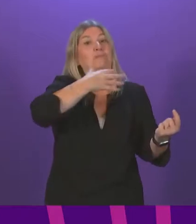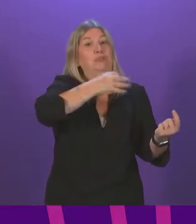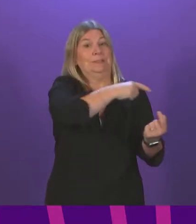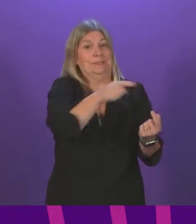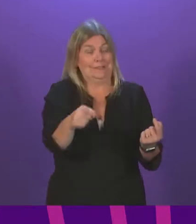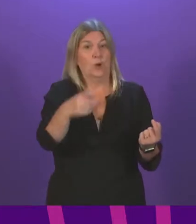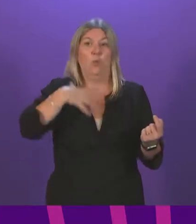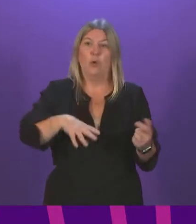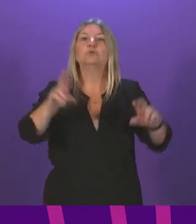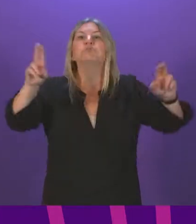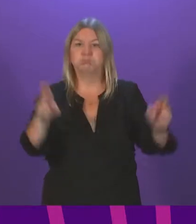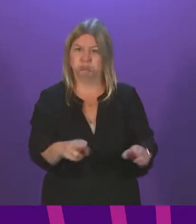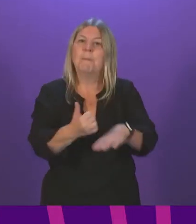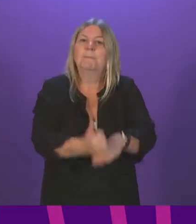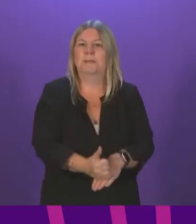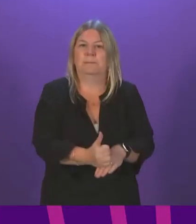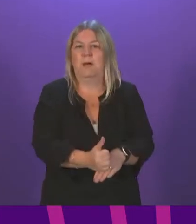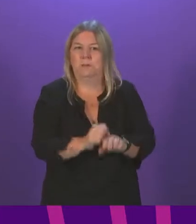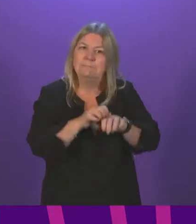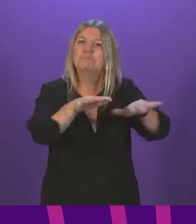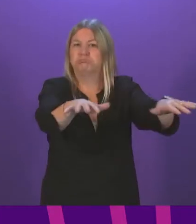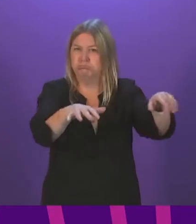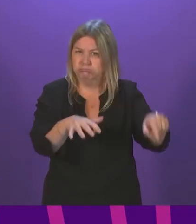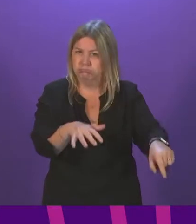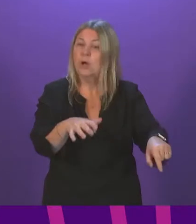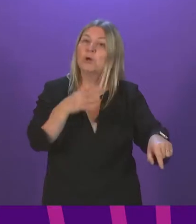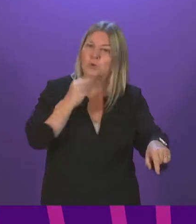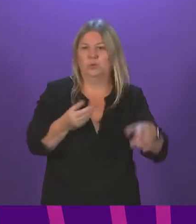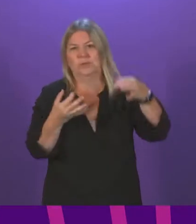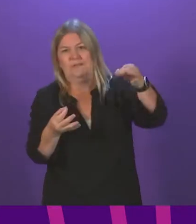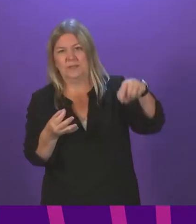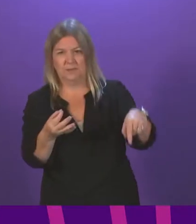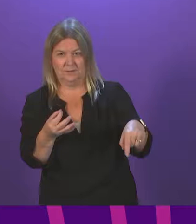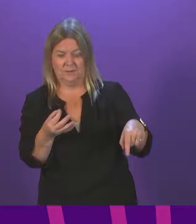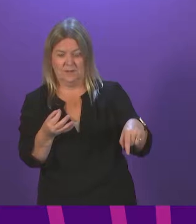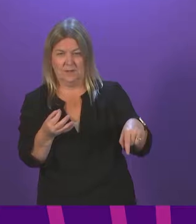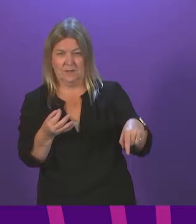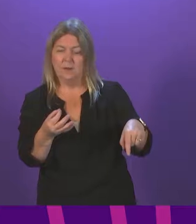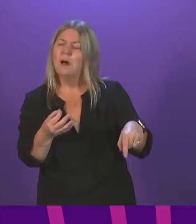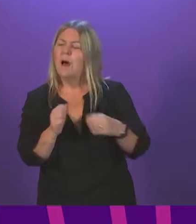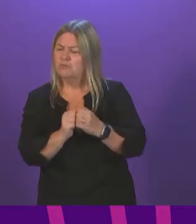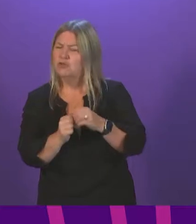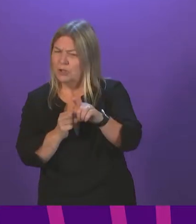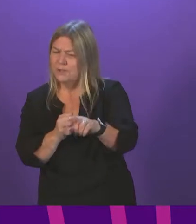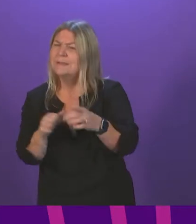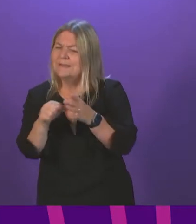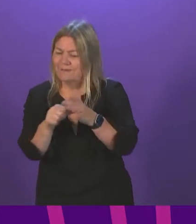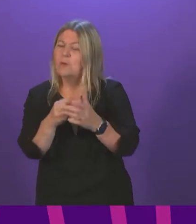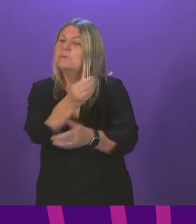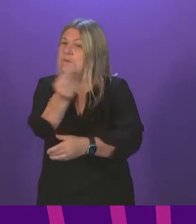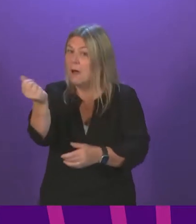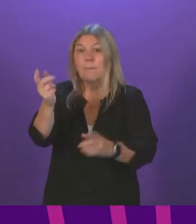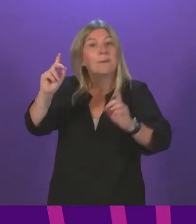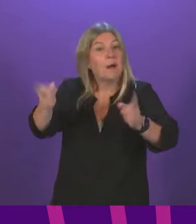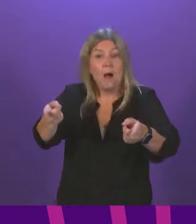approach. That's the policy objective that we're trying to secure. I quite appreciate that that will mean that some people are